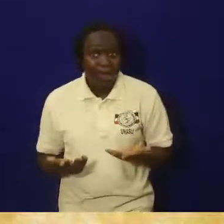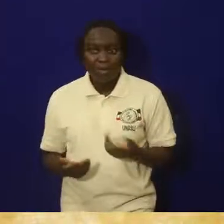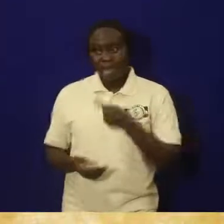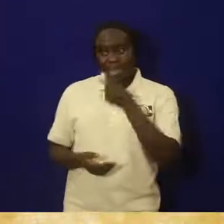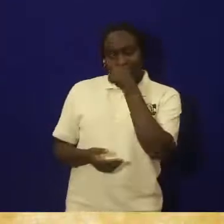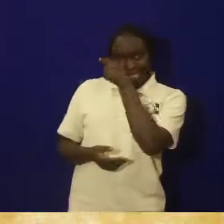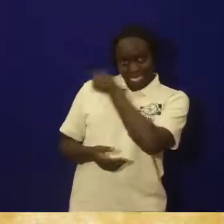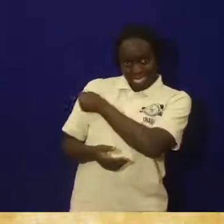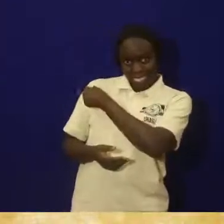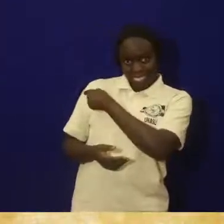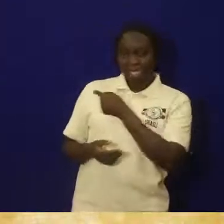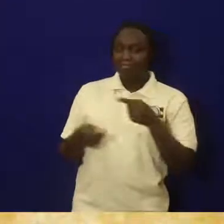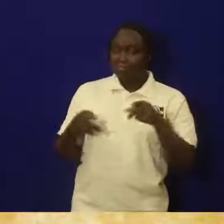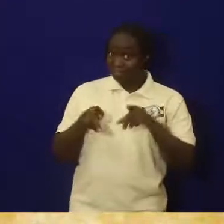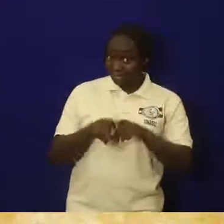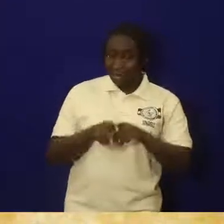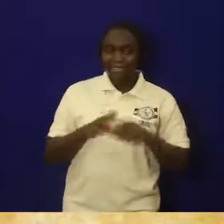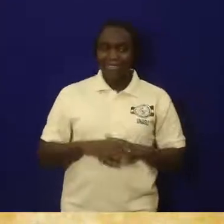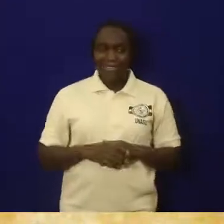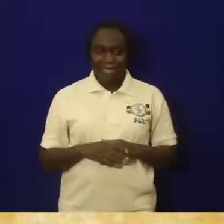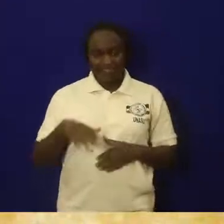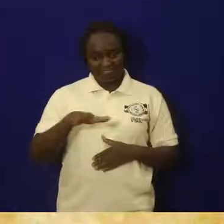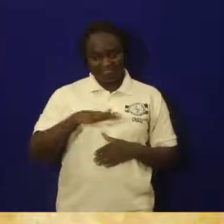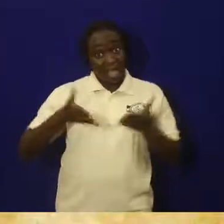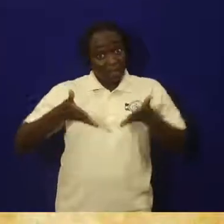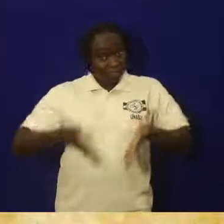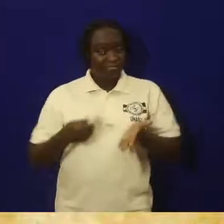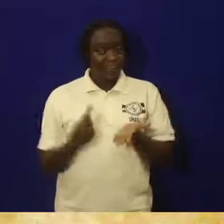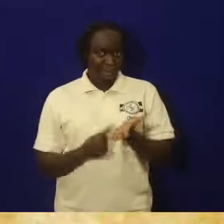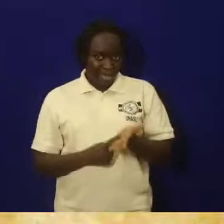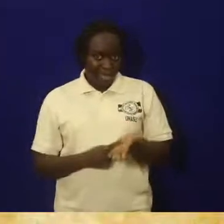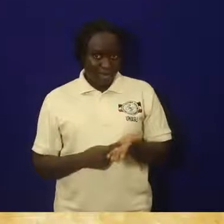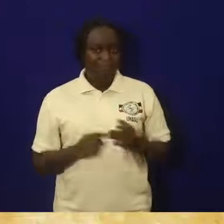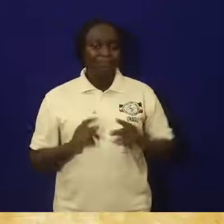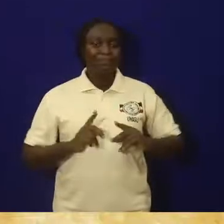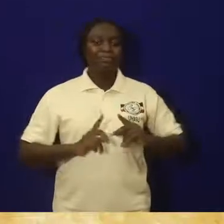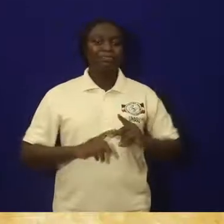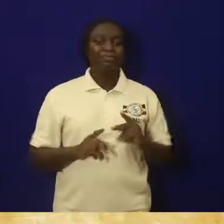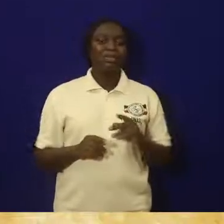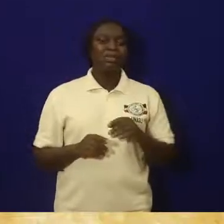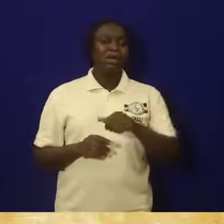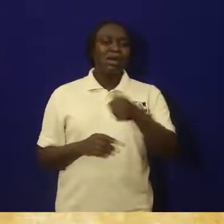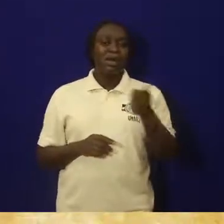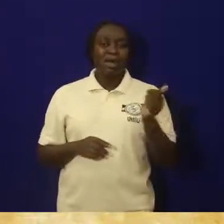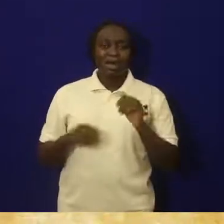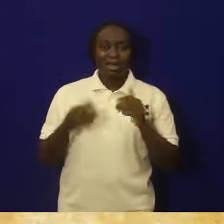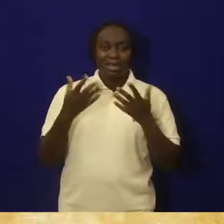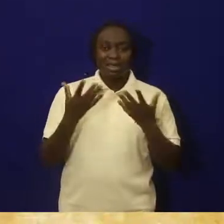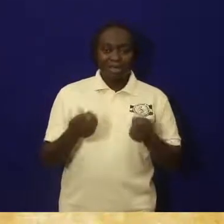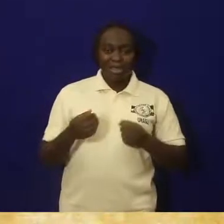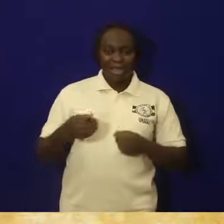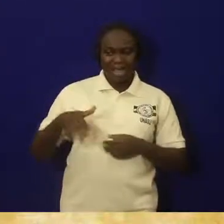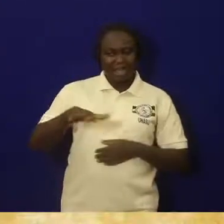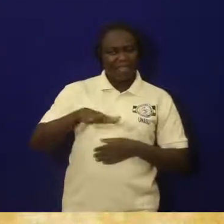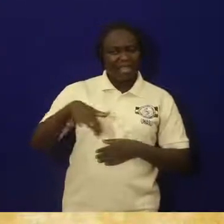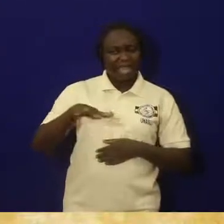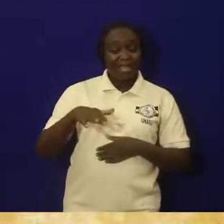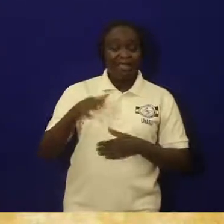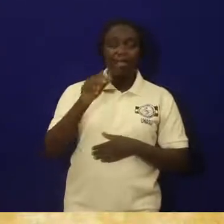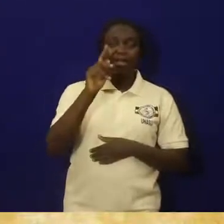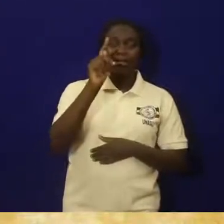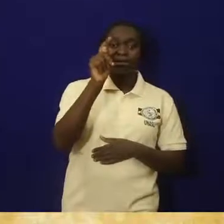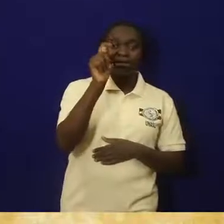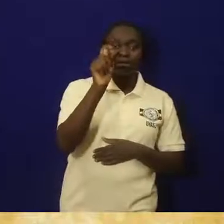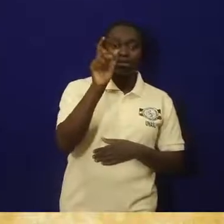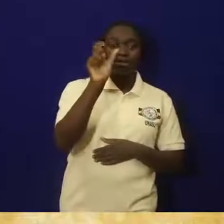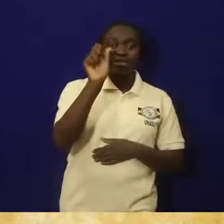another archaeological site. There is another one called Tanda Pits.